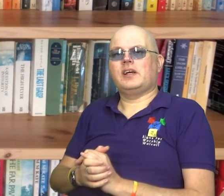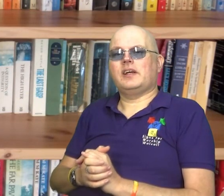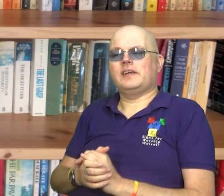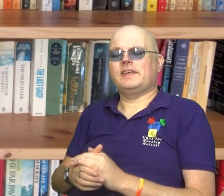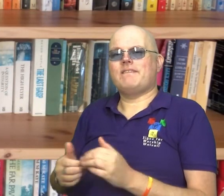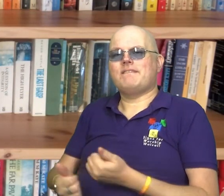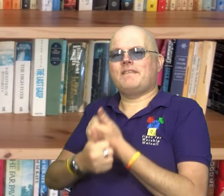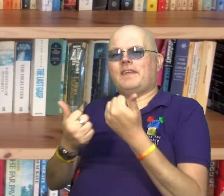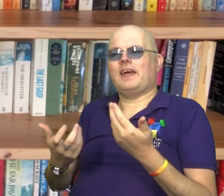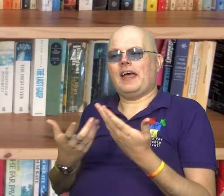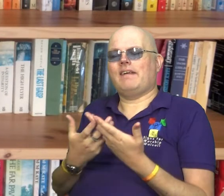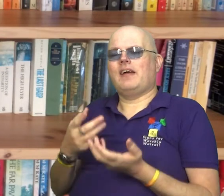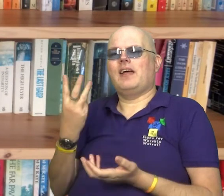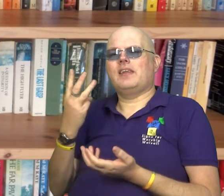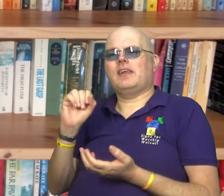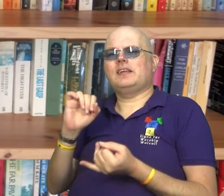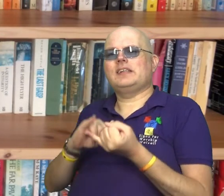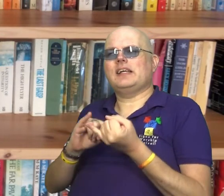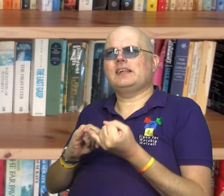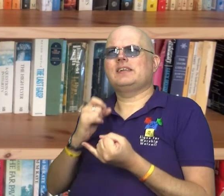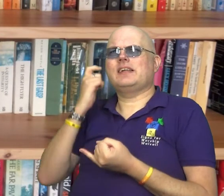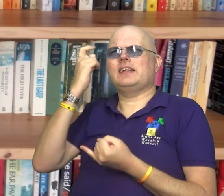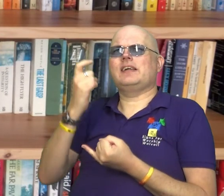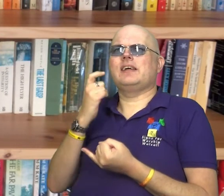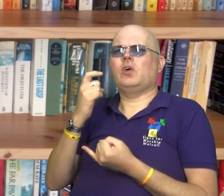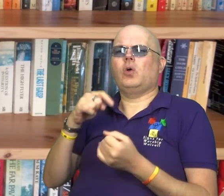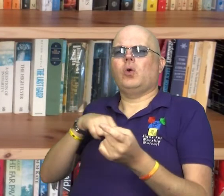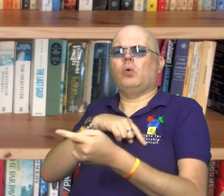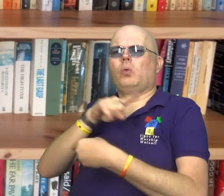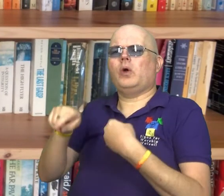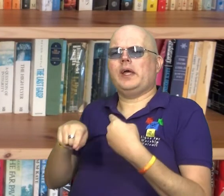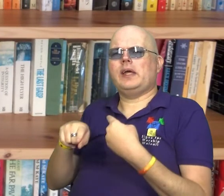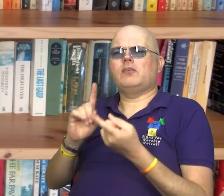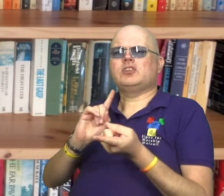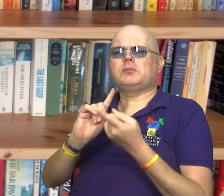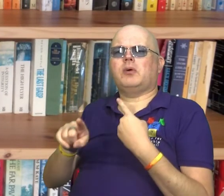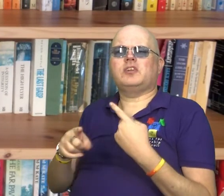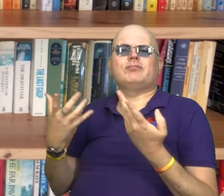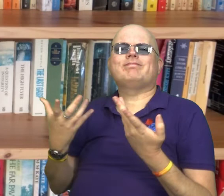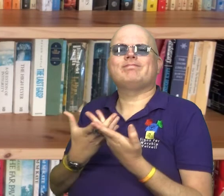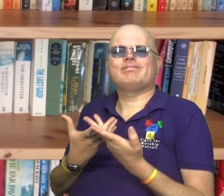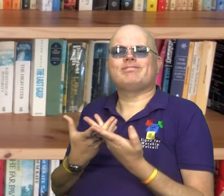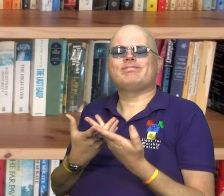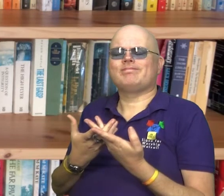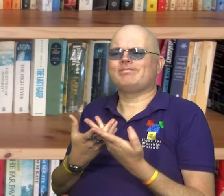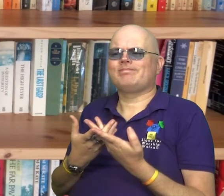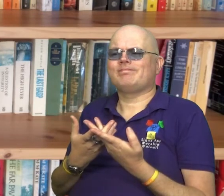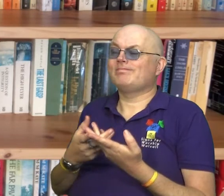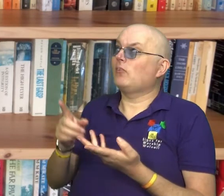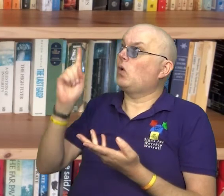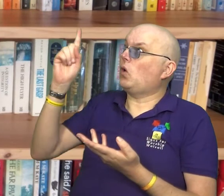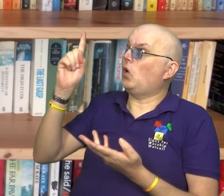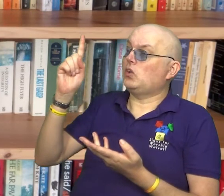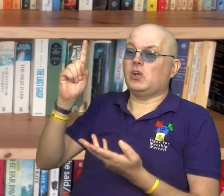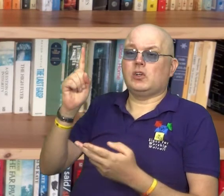So, let's finish by taking 30 seconds to pause and think how we are going to respond to that this coming week. How will we